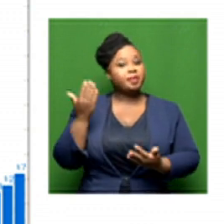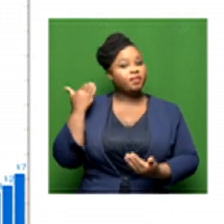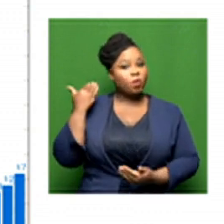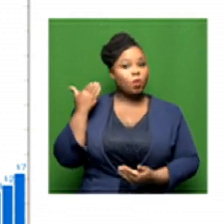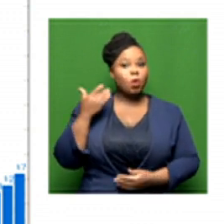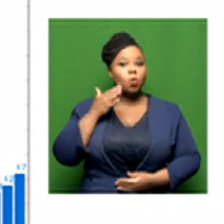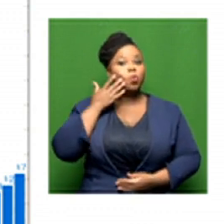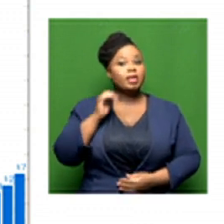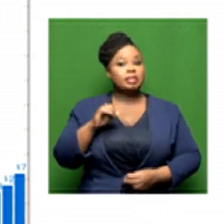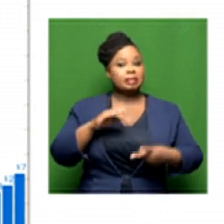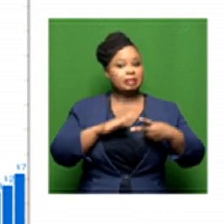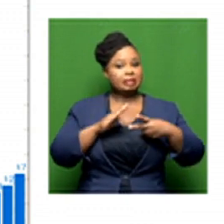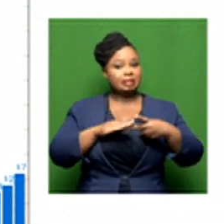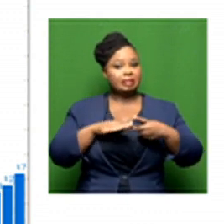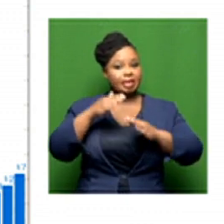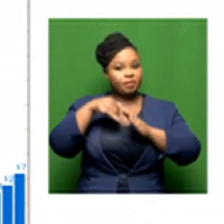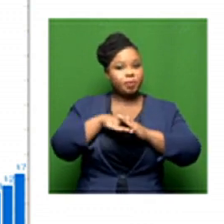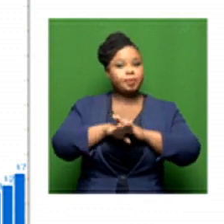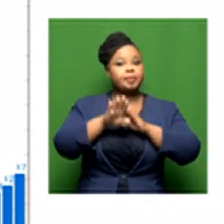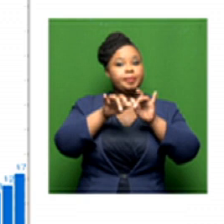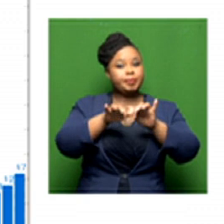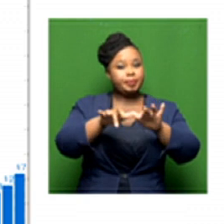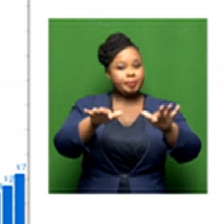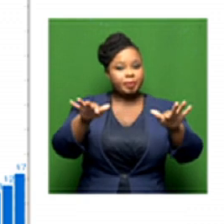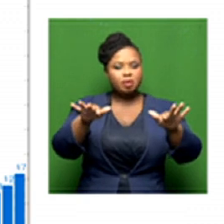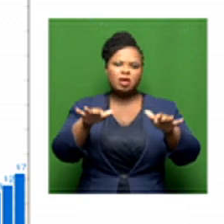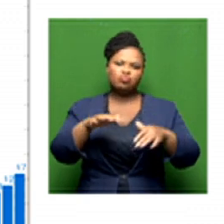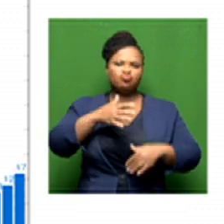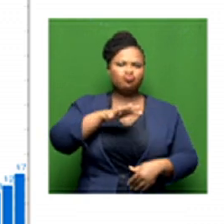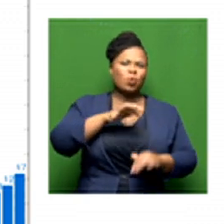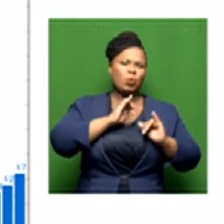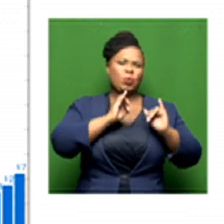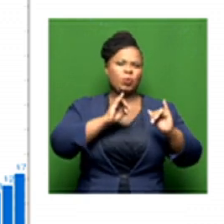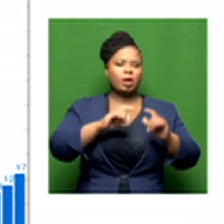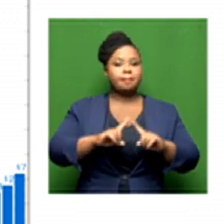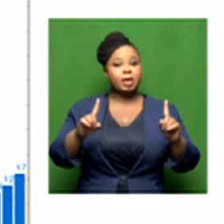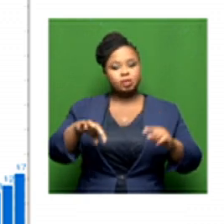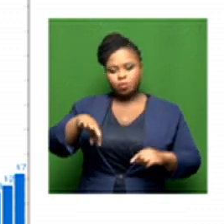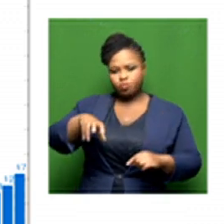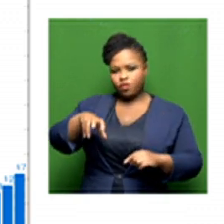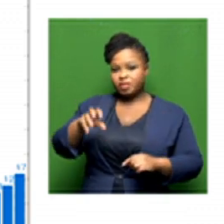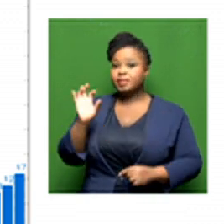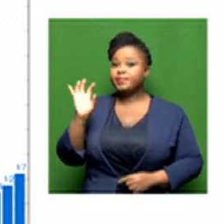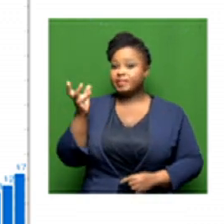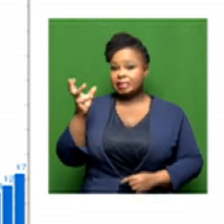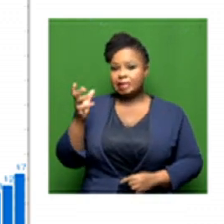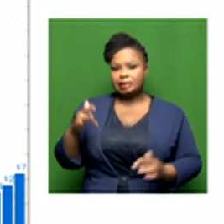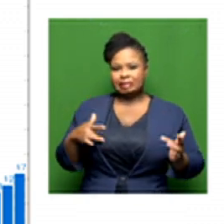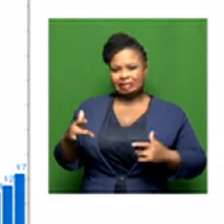seeing during the surge of the second wave. However, I do think in the free state, there certainly is